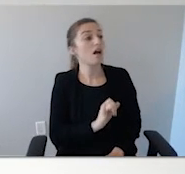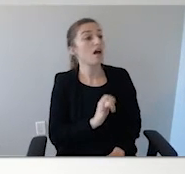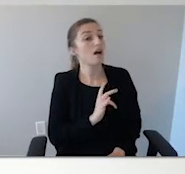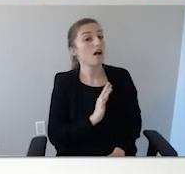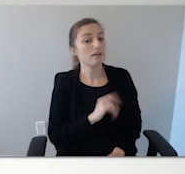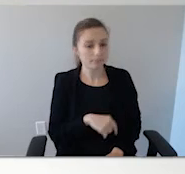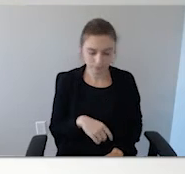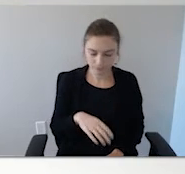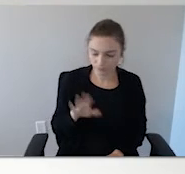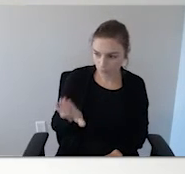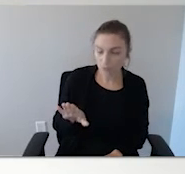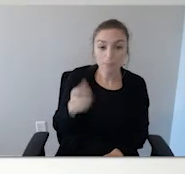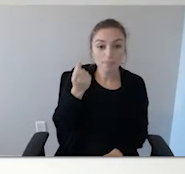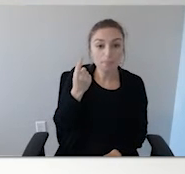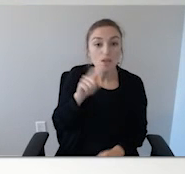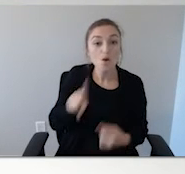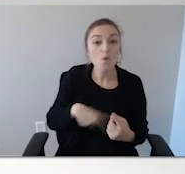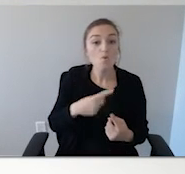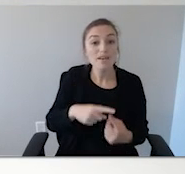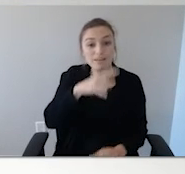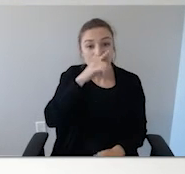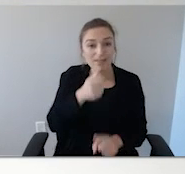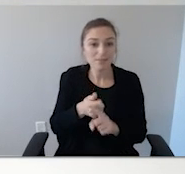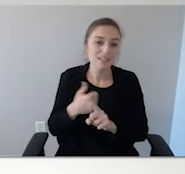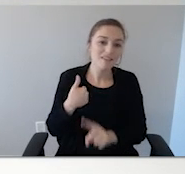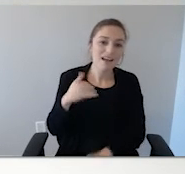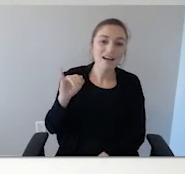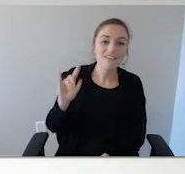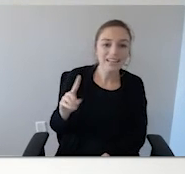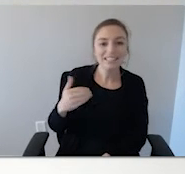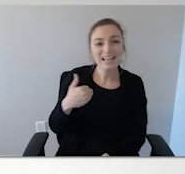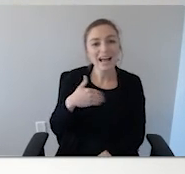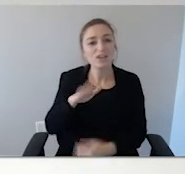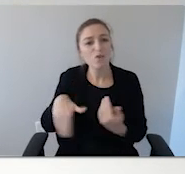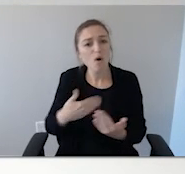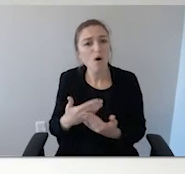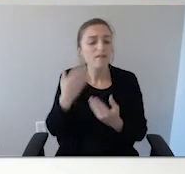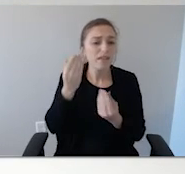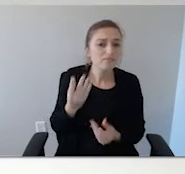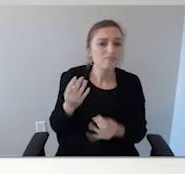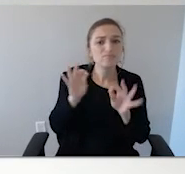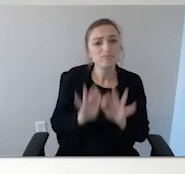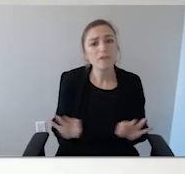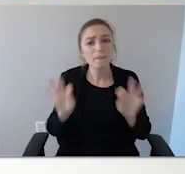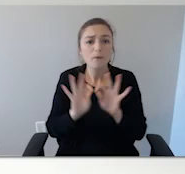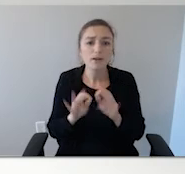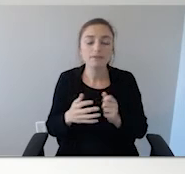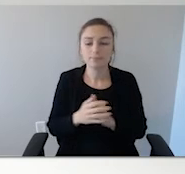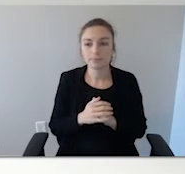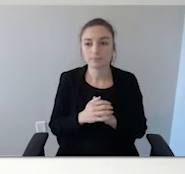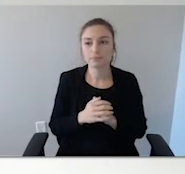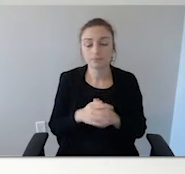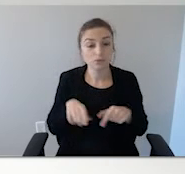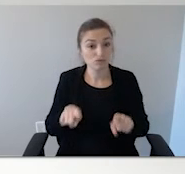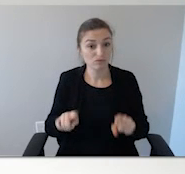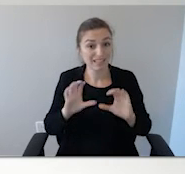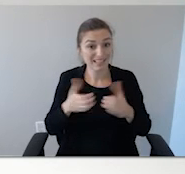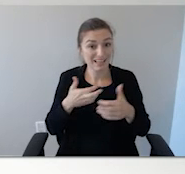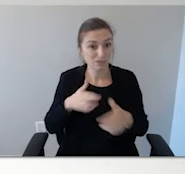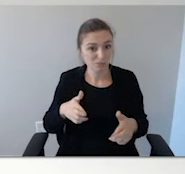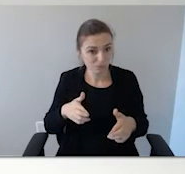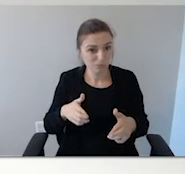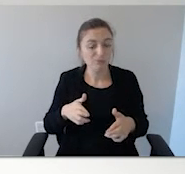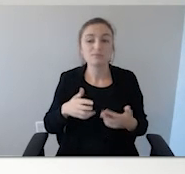or they have the little card, they've got all their pertinent information on there. In the classrooms, when they're teenagers